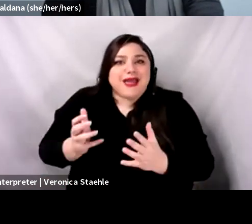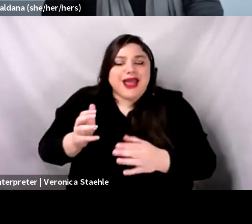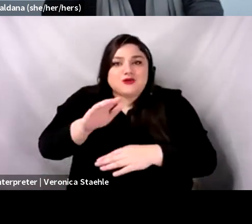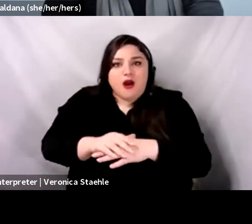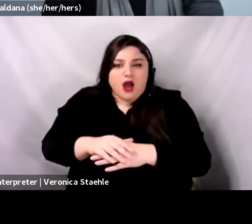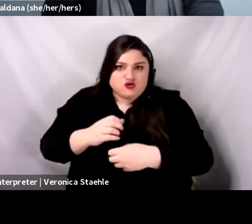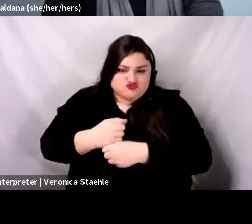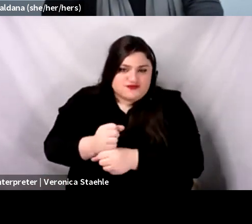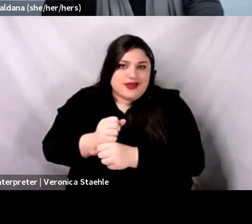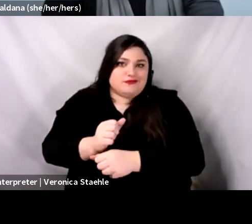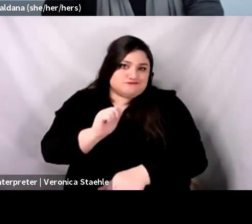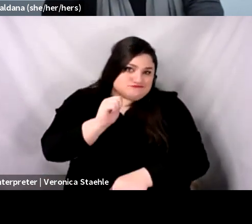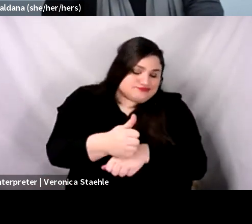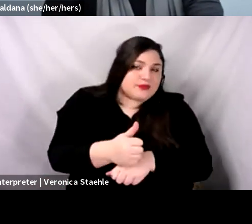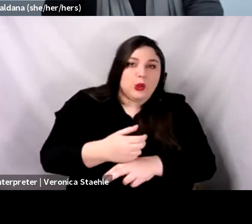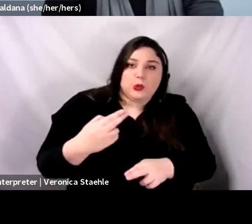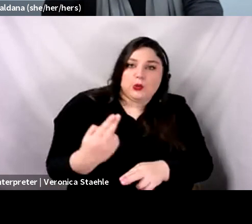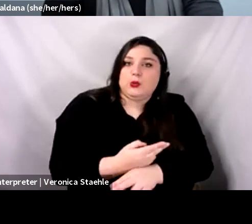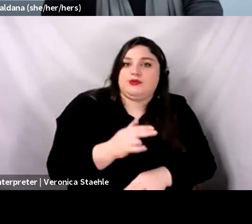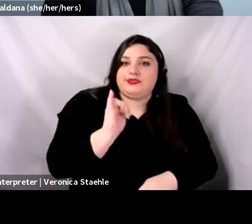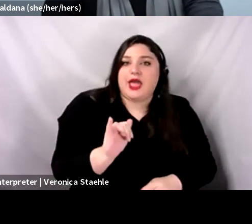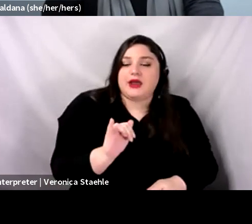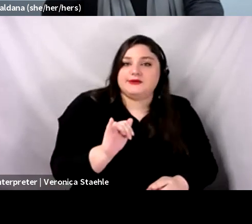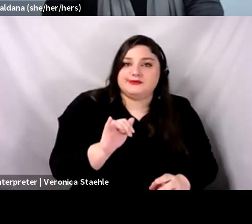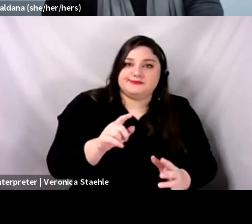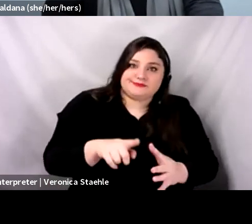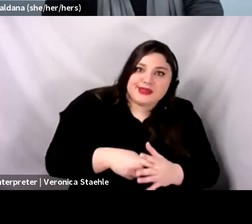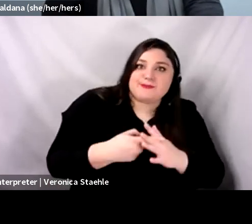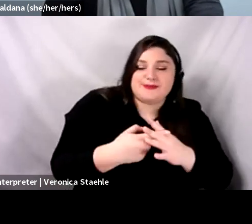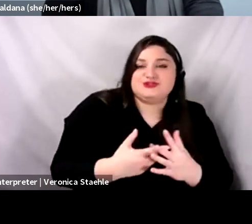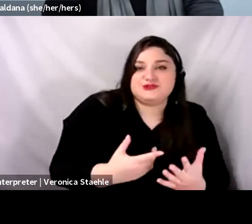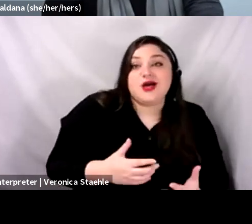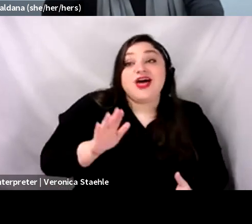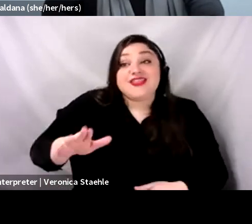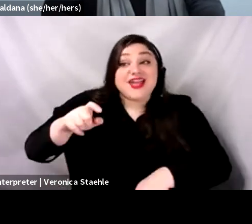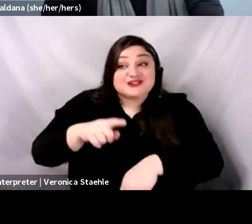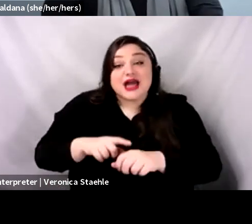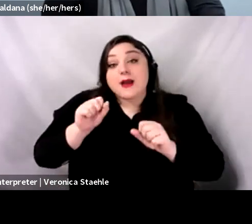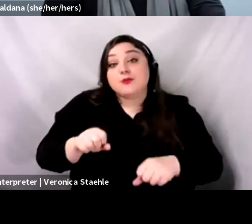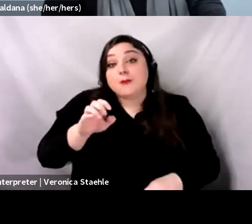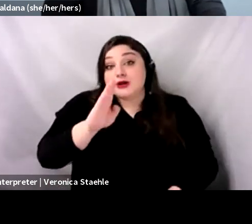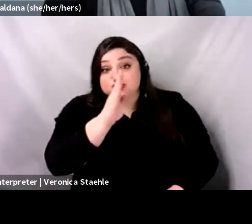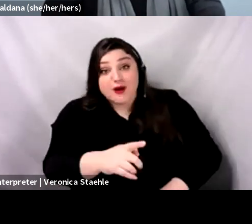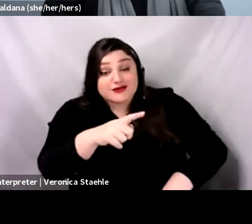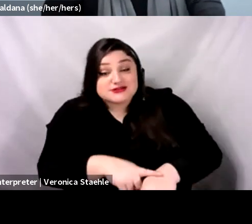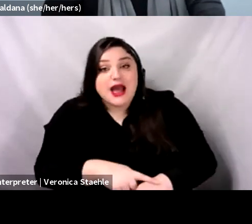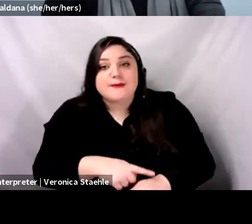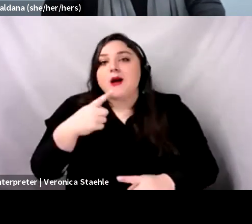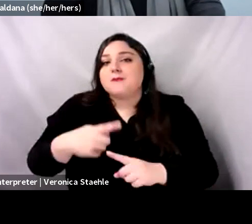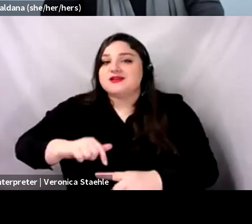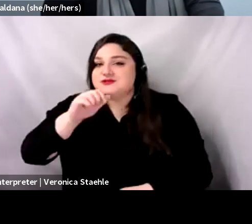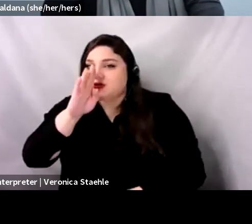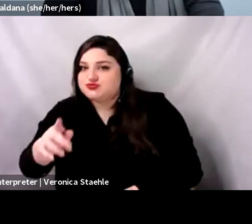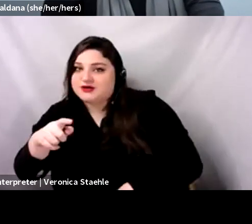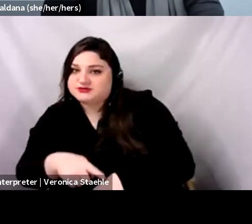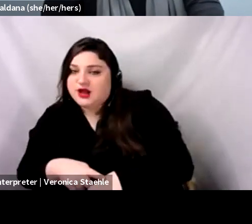and their time can probably be both direct and indirect. So, you know, if they're delivering something to a patient, you